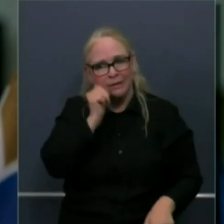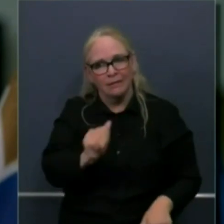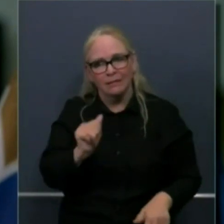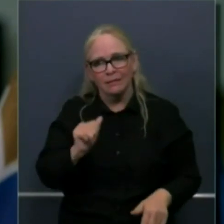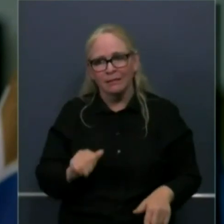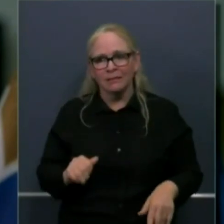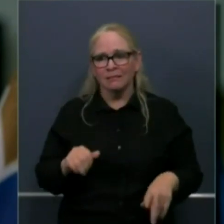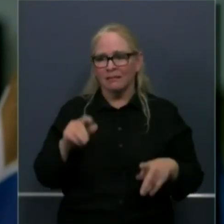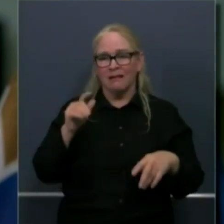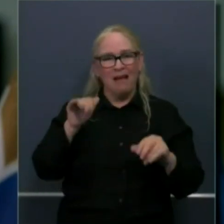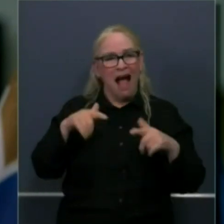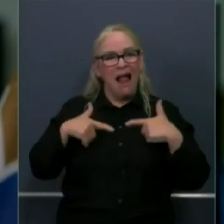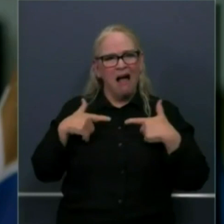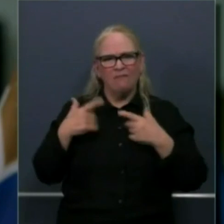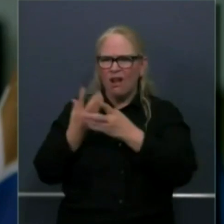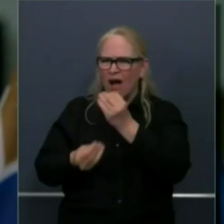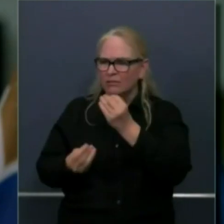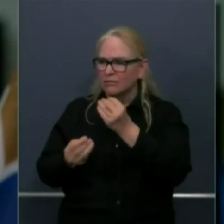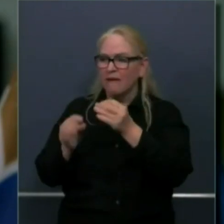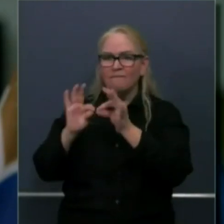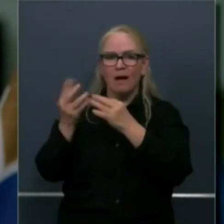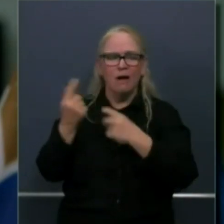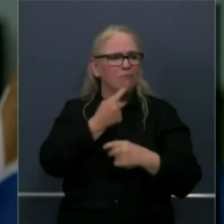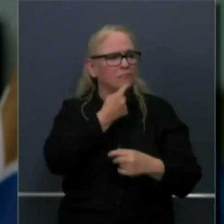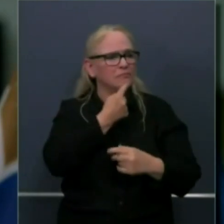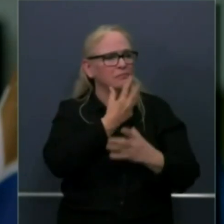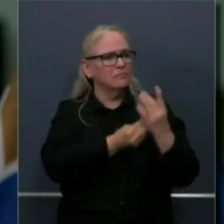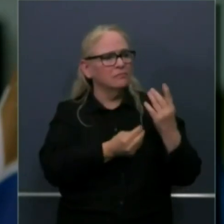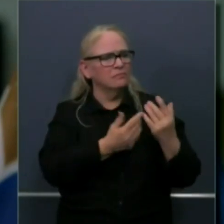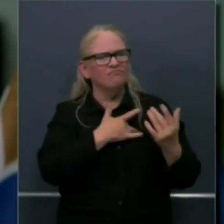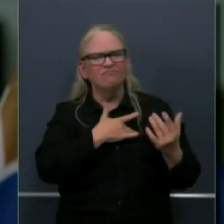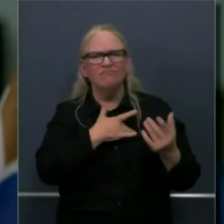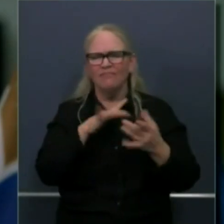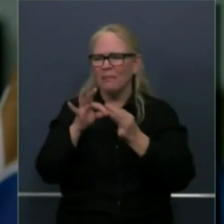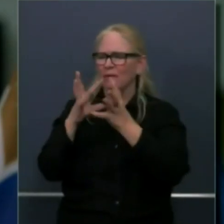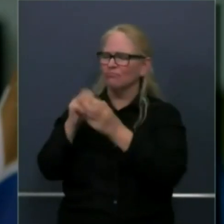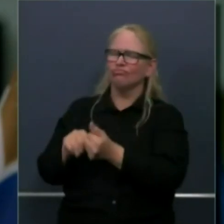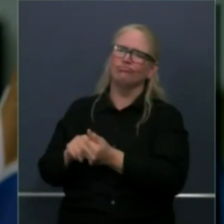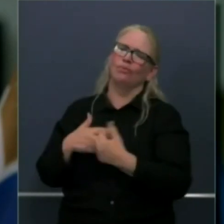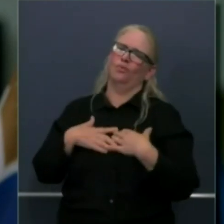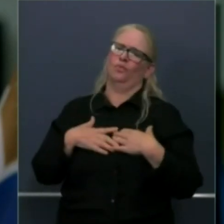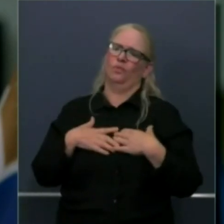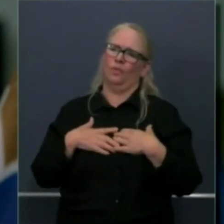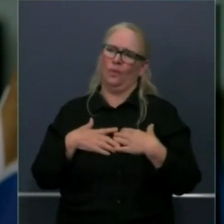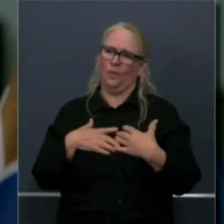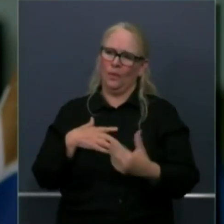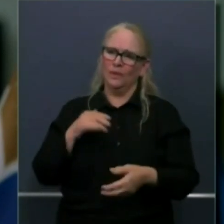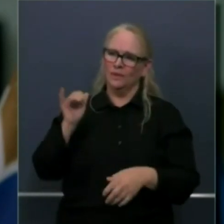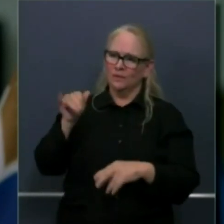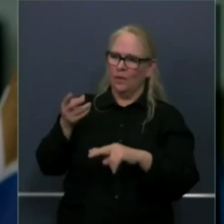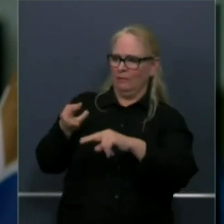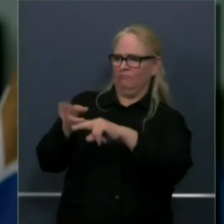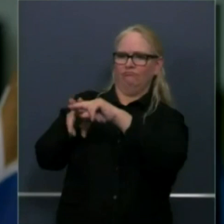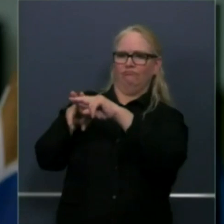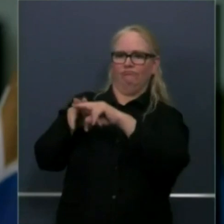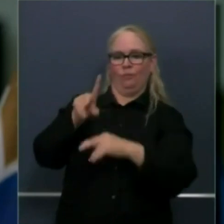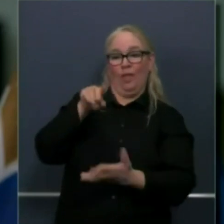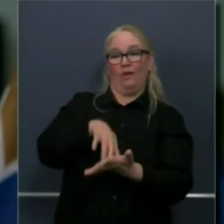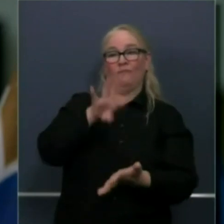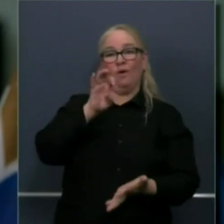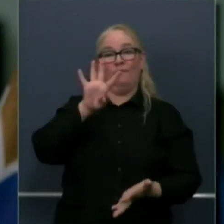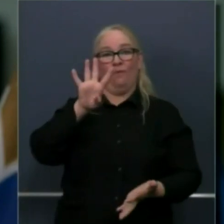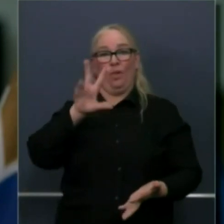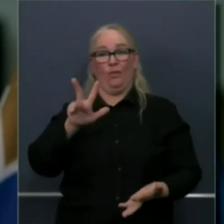because of this virus but we saw an increase of 1,443 new positive